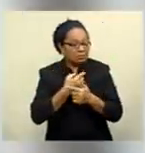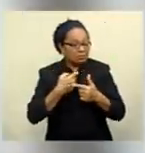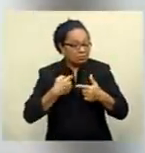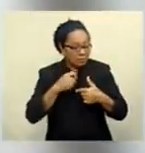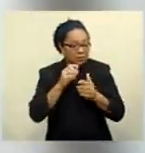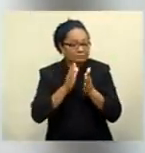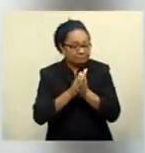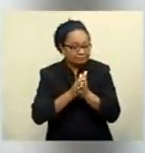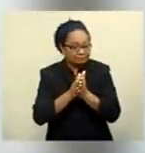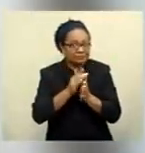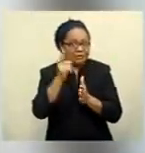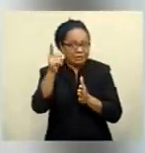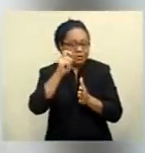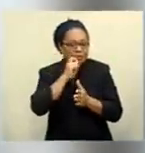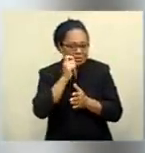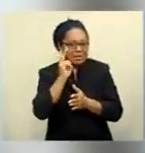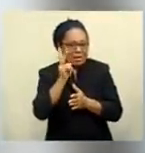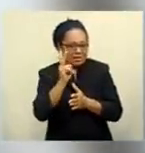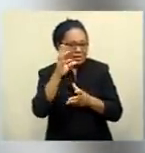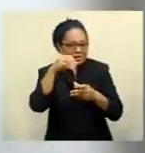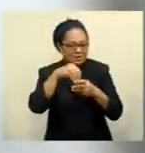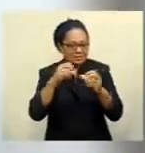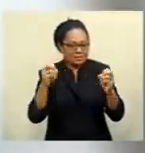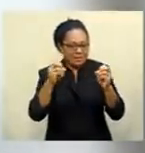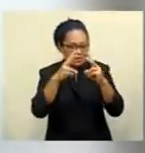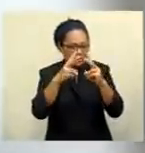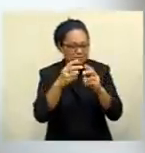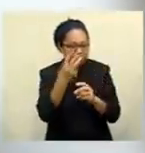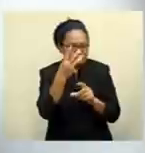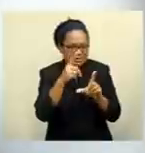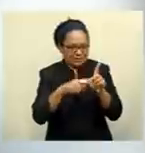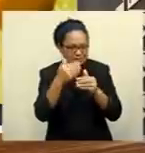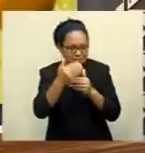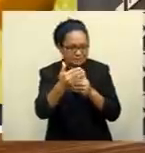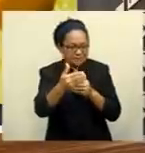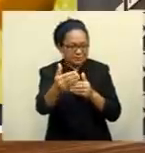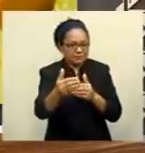back in to Paris in the next three years' time.